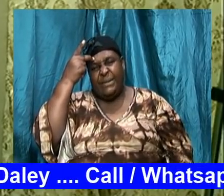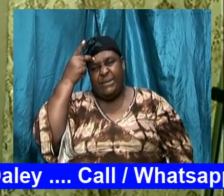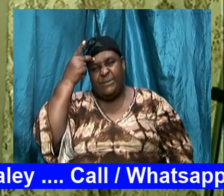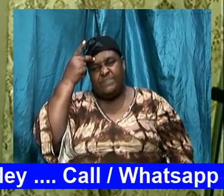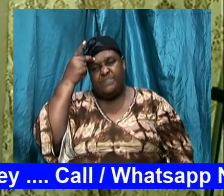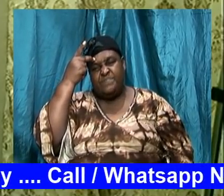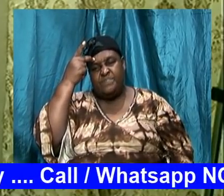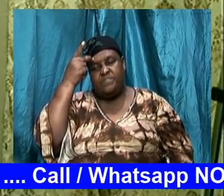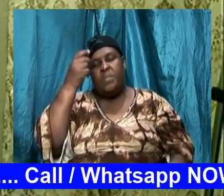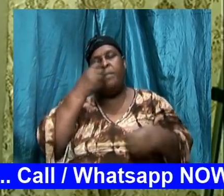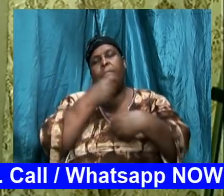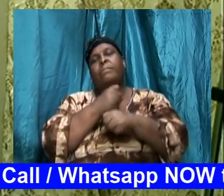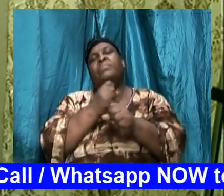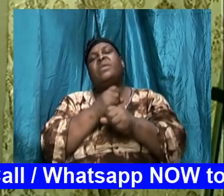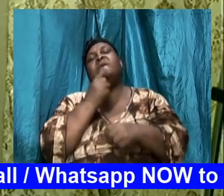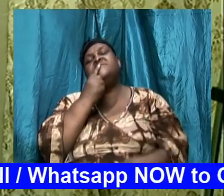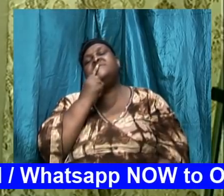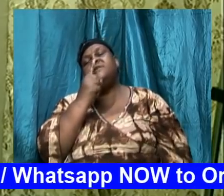need mention